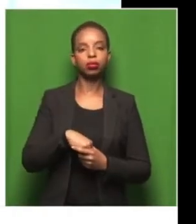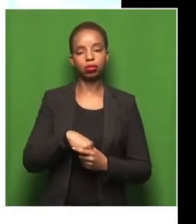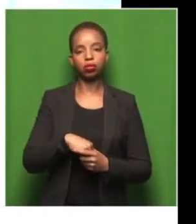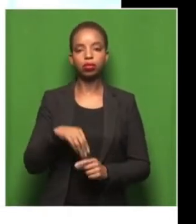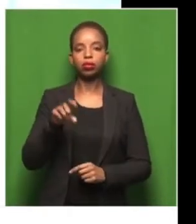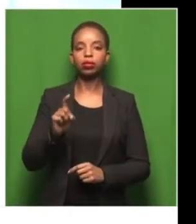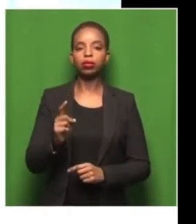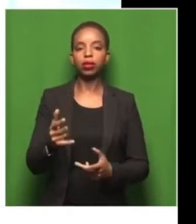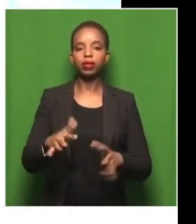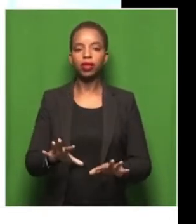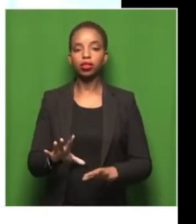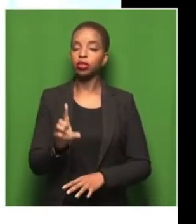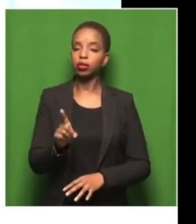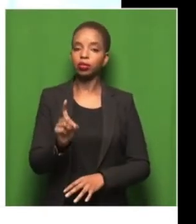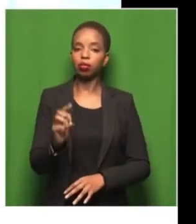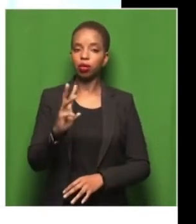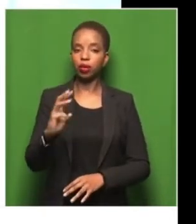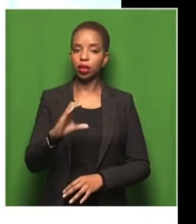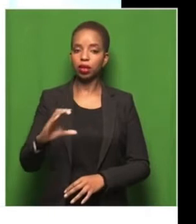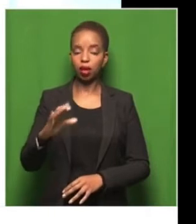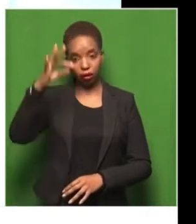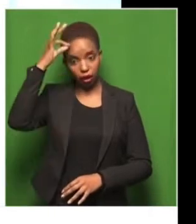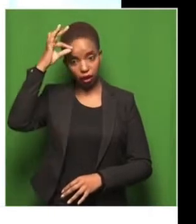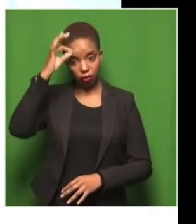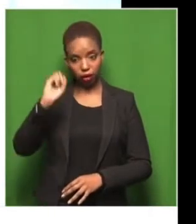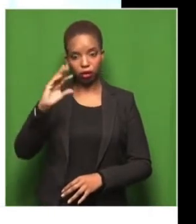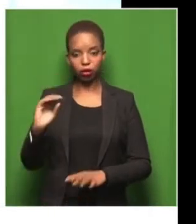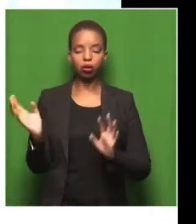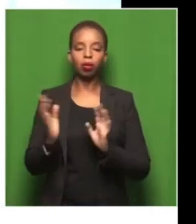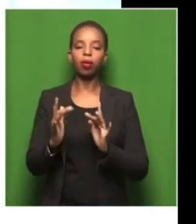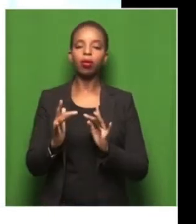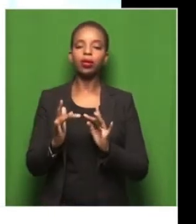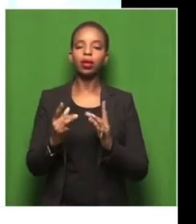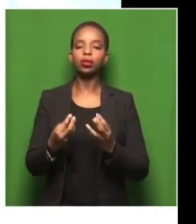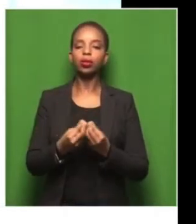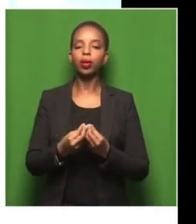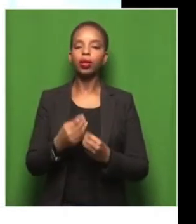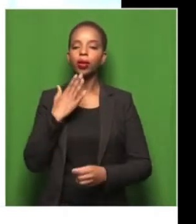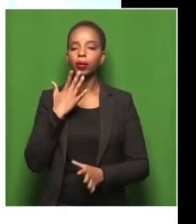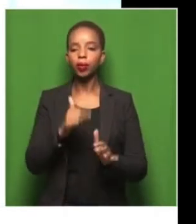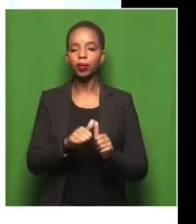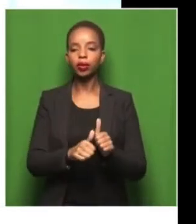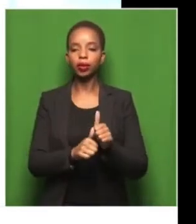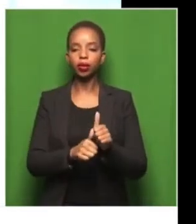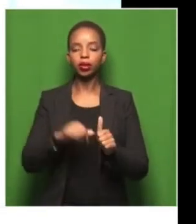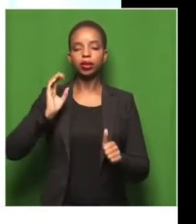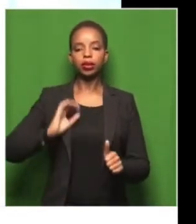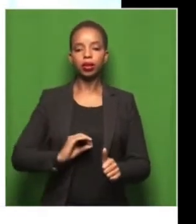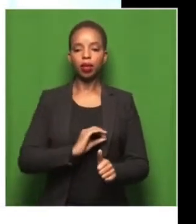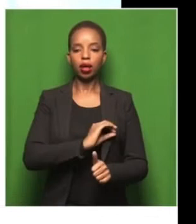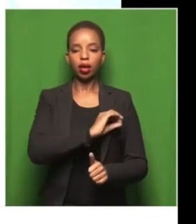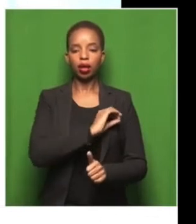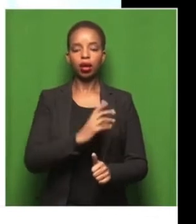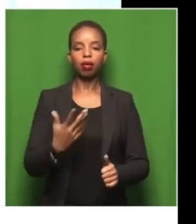the Western Cape government. So I got in contact with the deputy mayor of